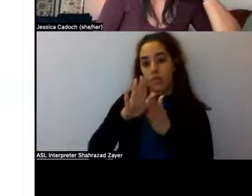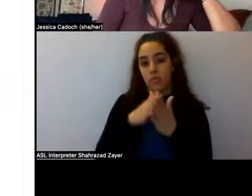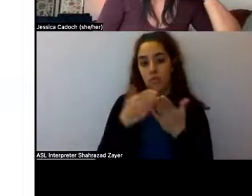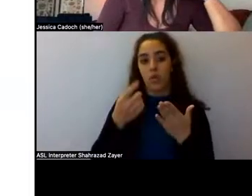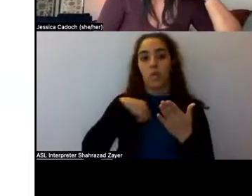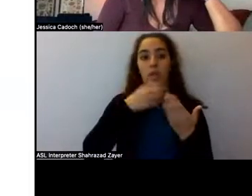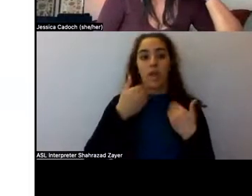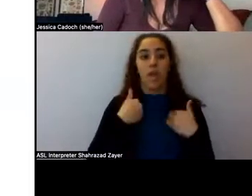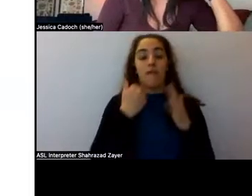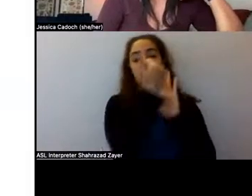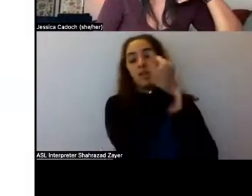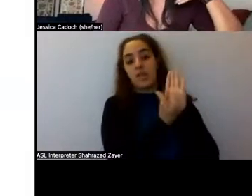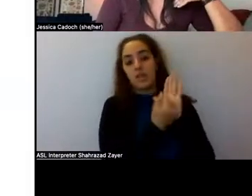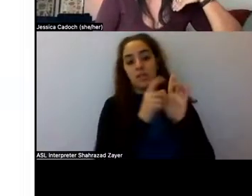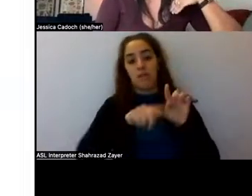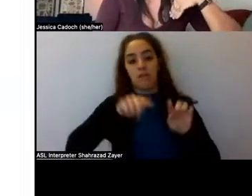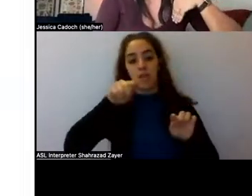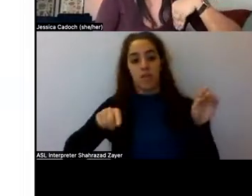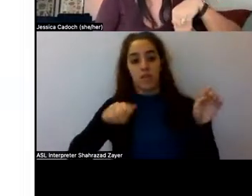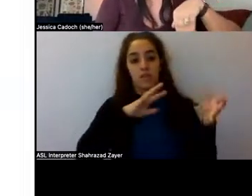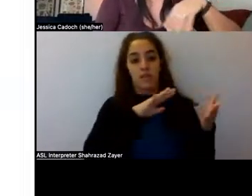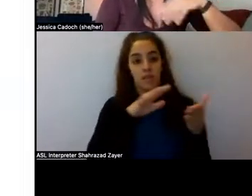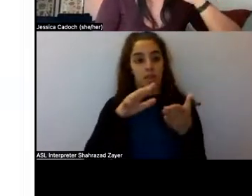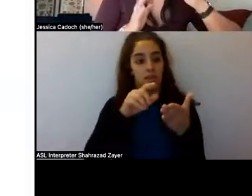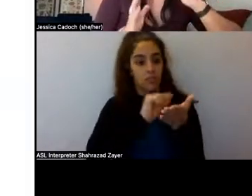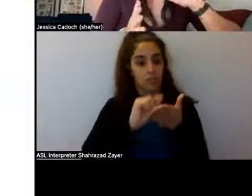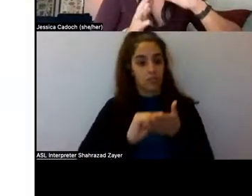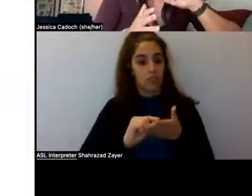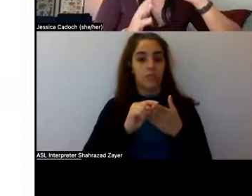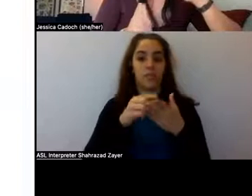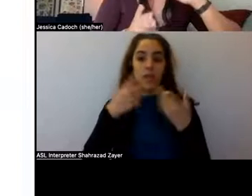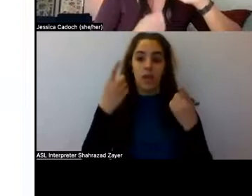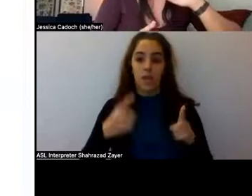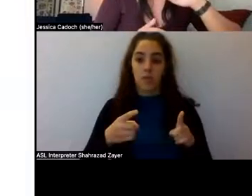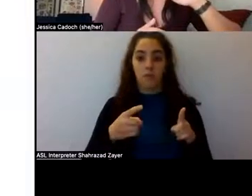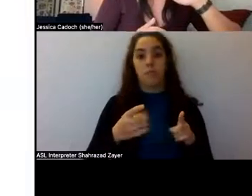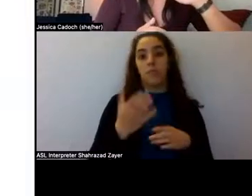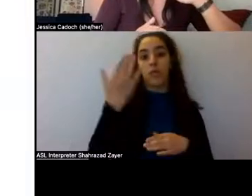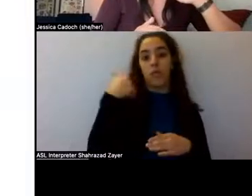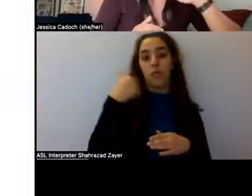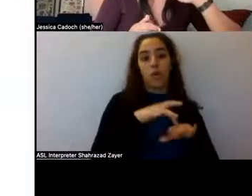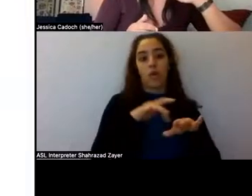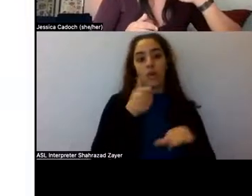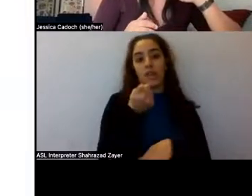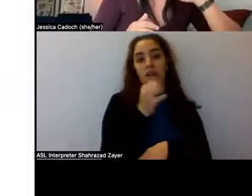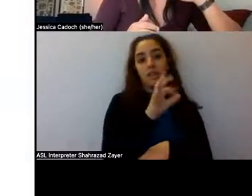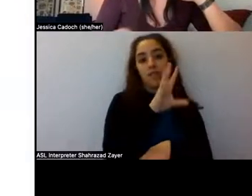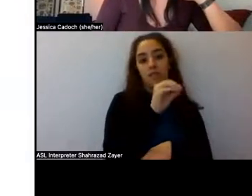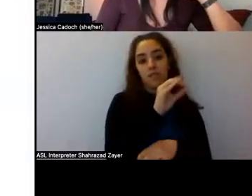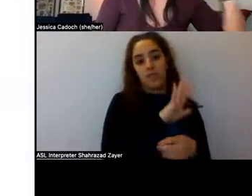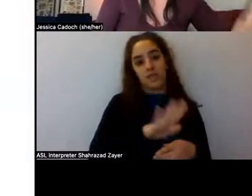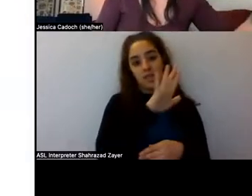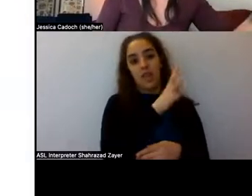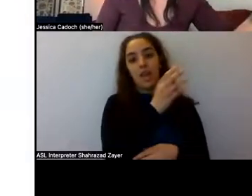studies that that were, um, were, taking place in the early, in the 1950s and 1970s, um,